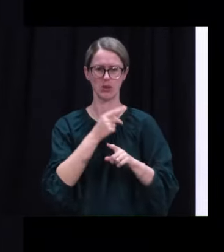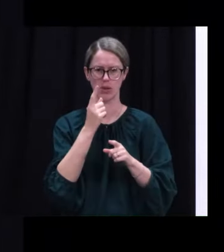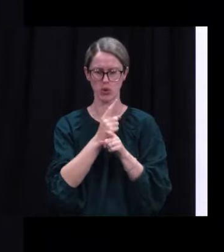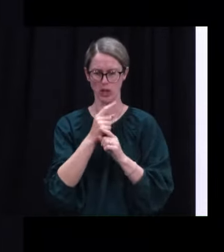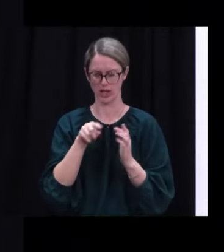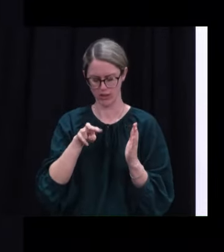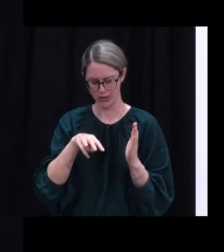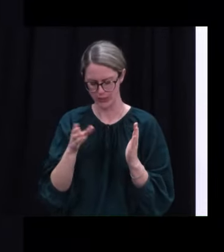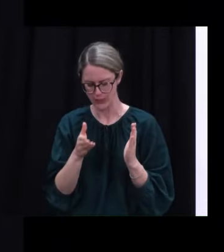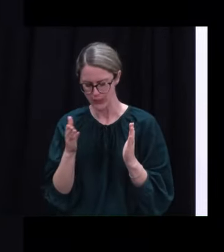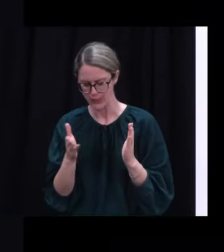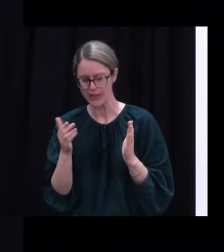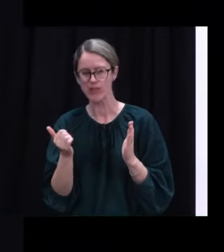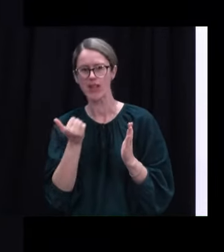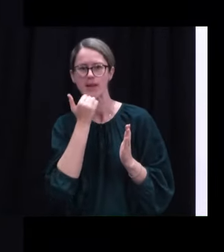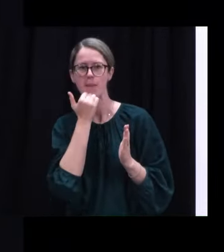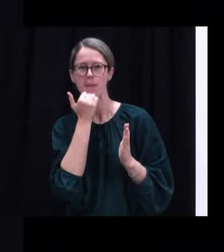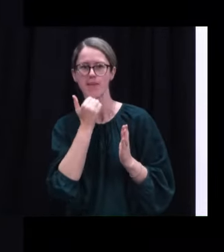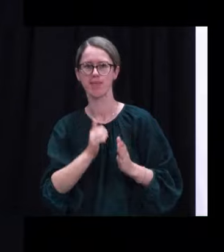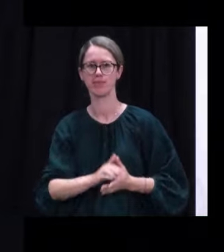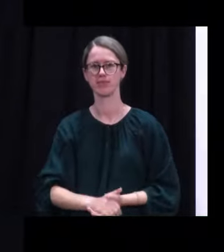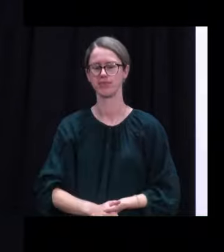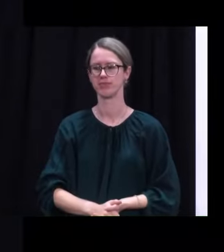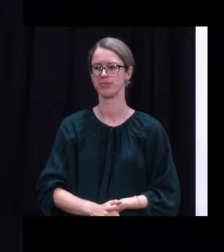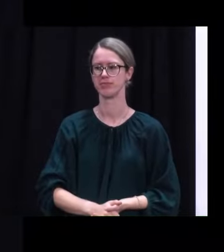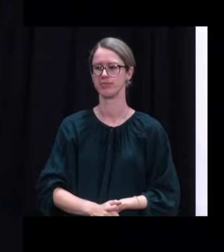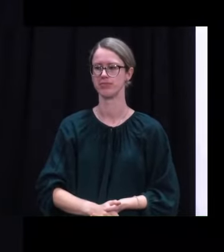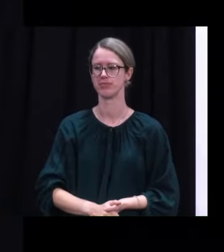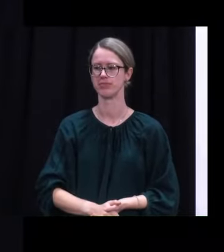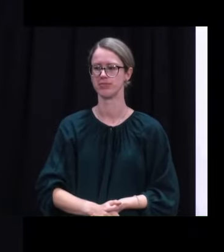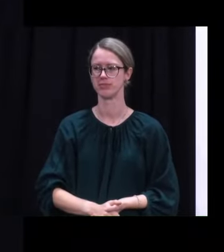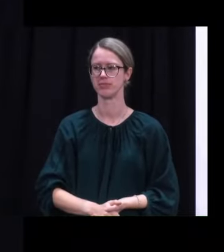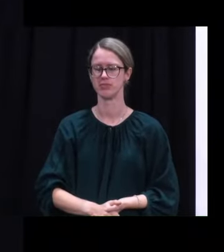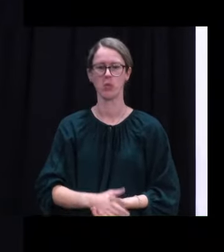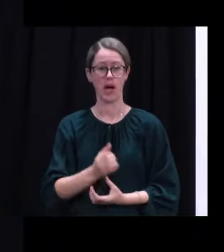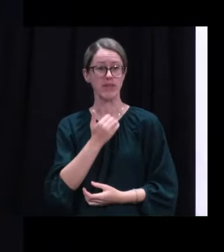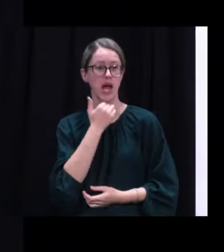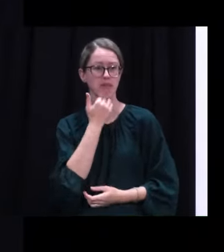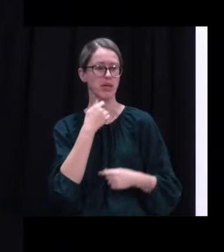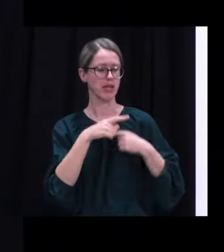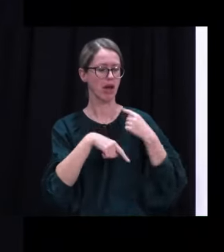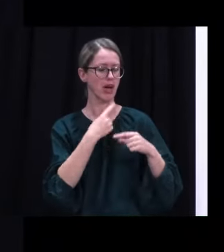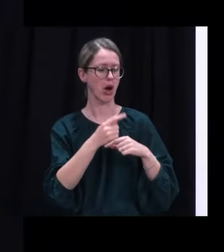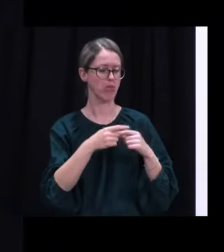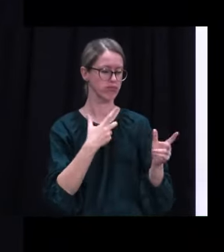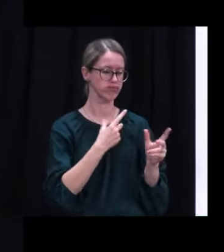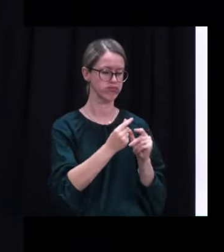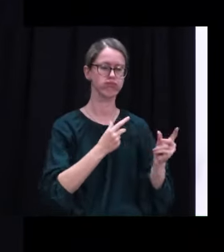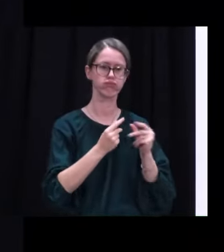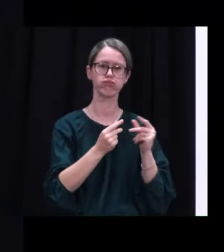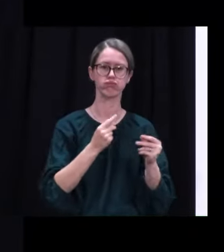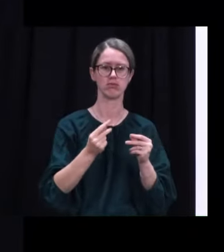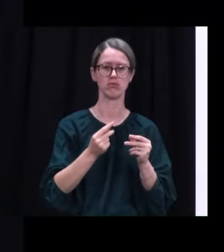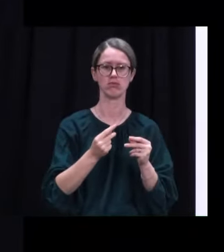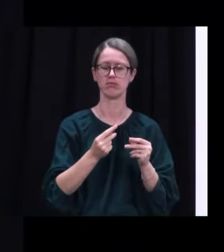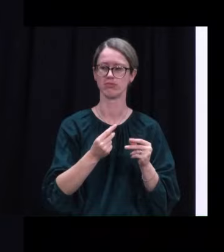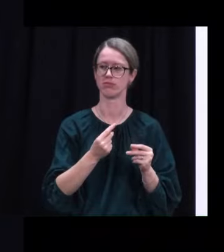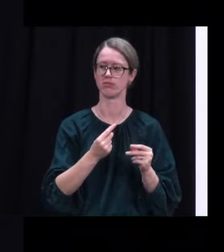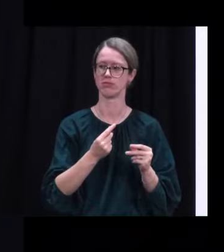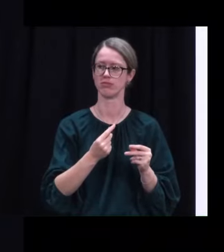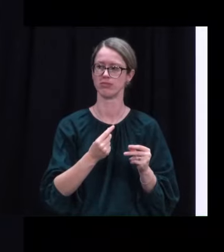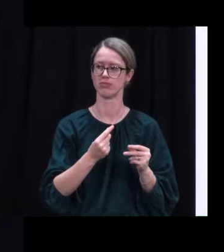if I can get you the very latest numbers, but certainly enough that we can keep on rolling out as we